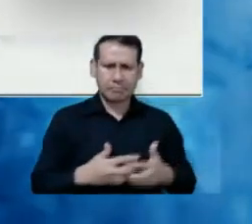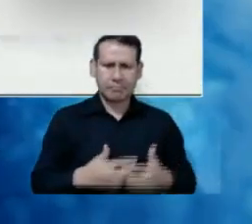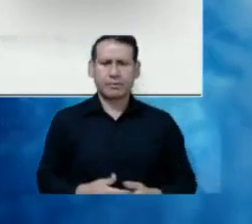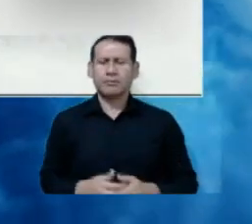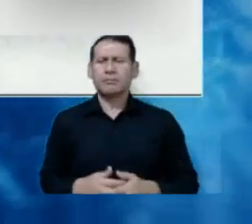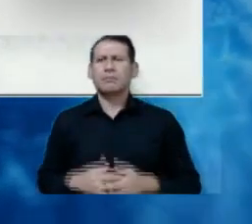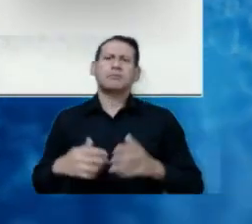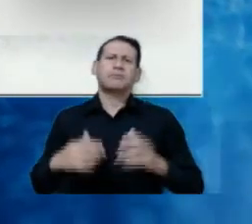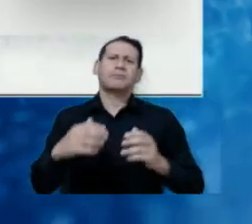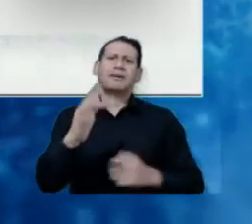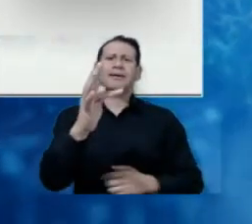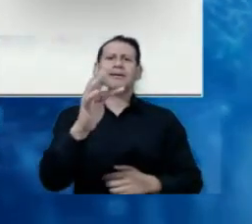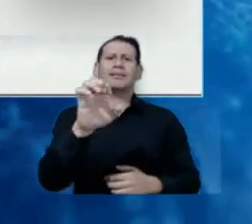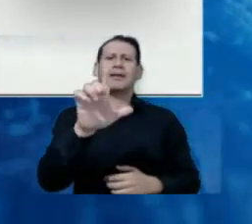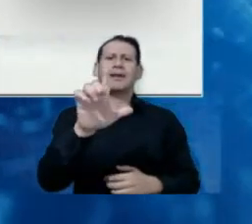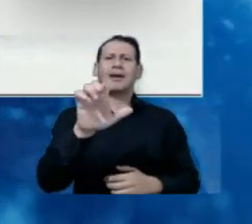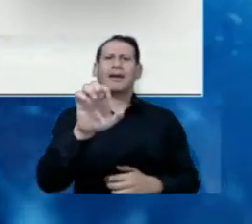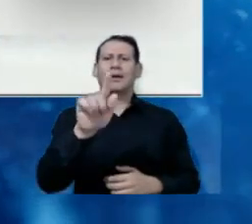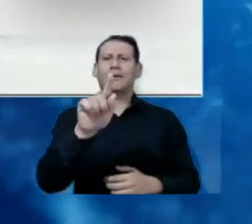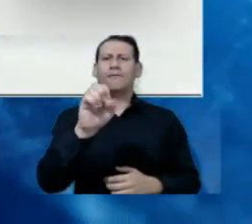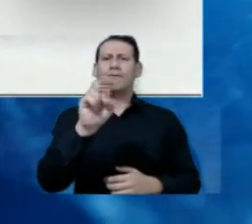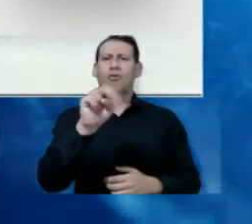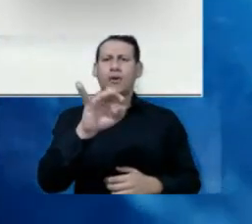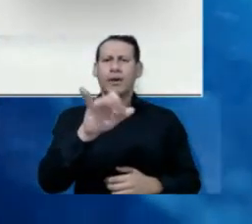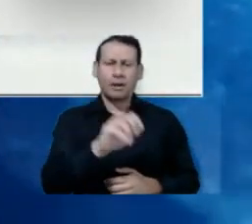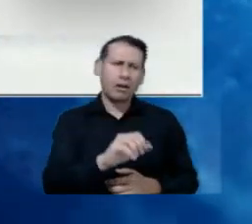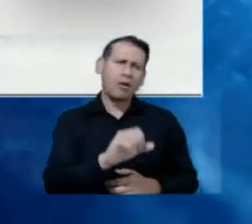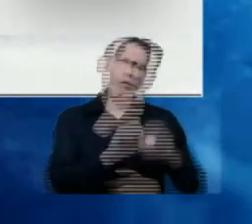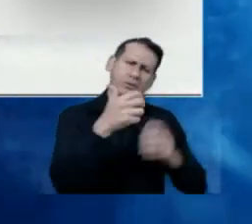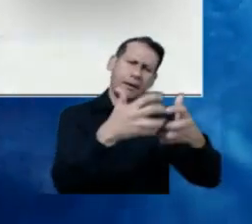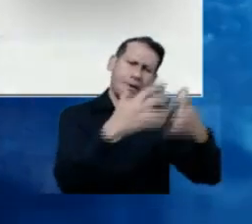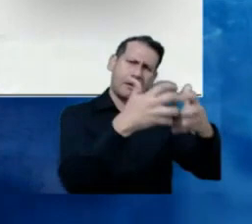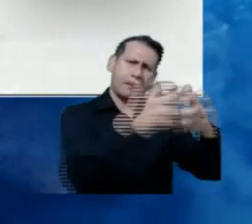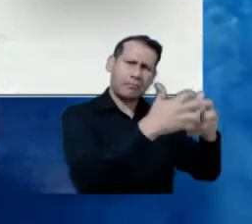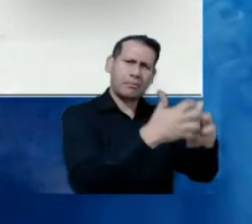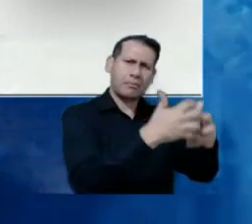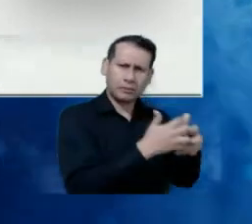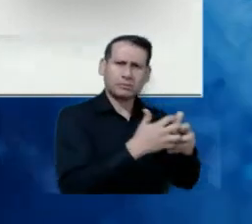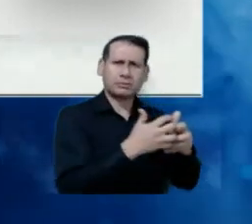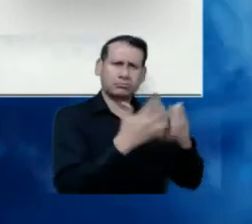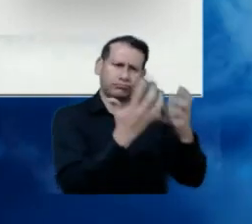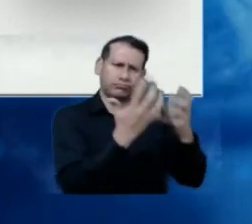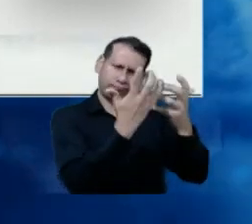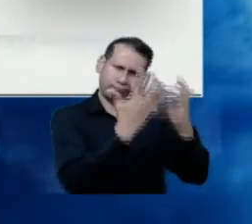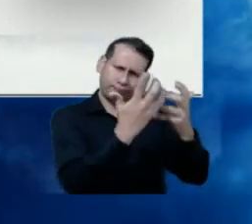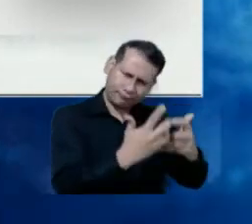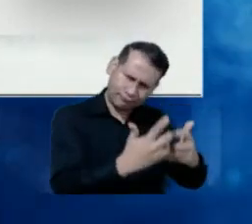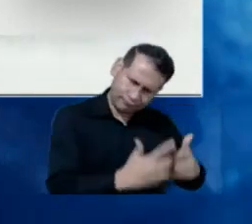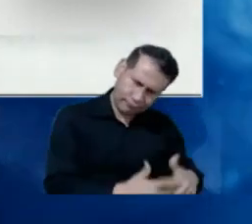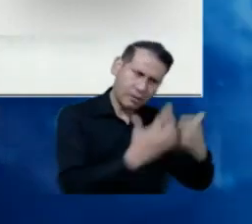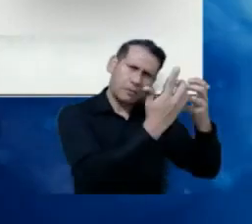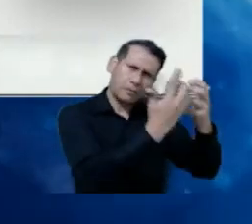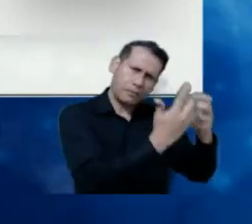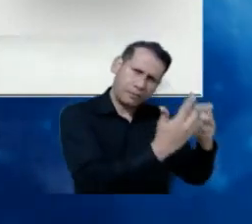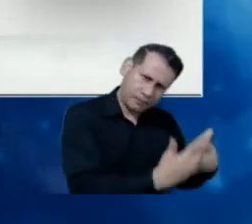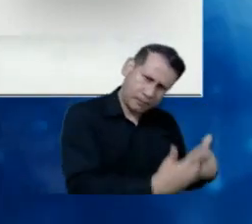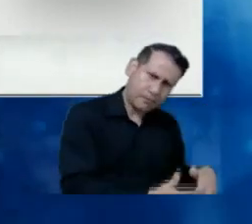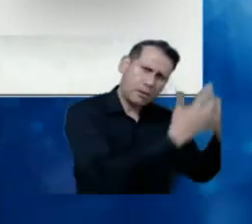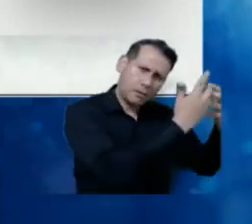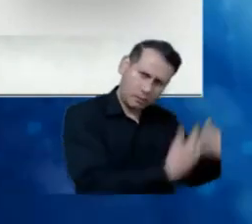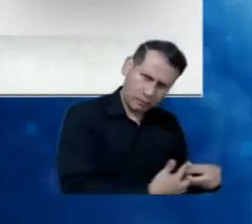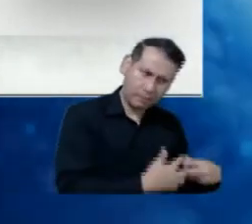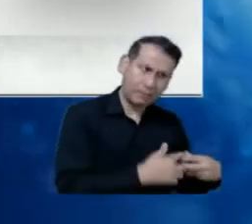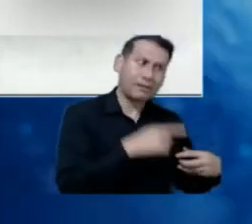participated in this industrial, so that they ground or download the use of